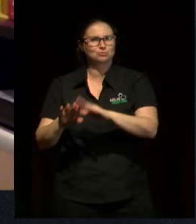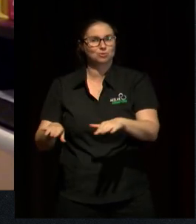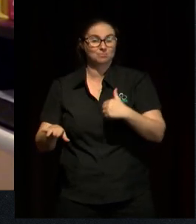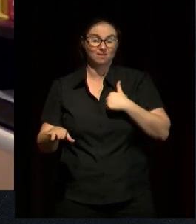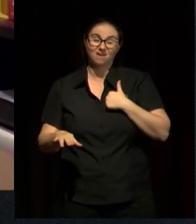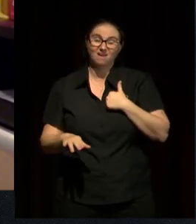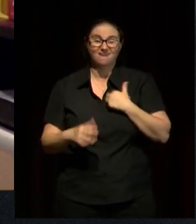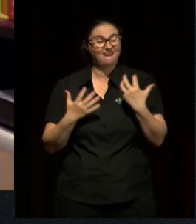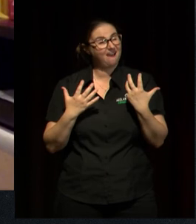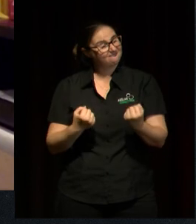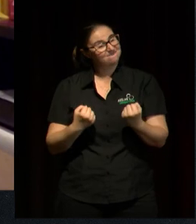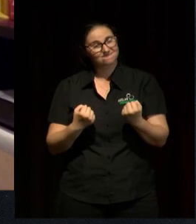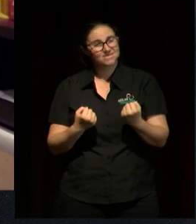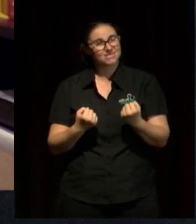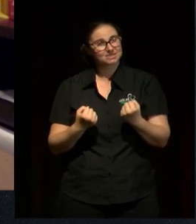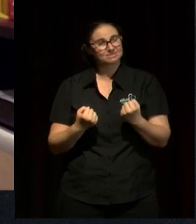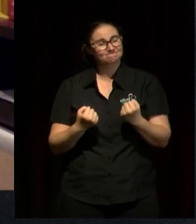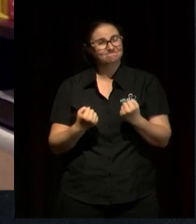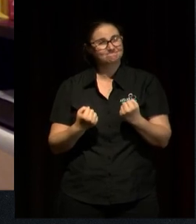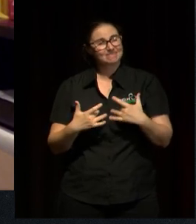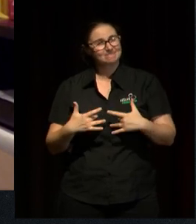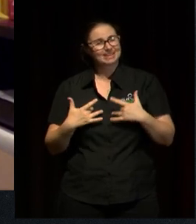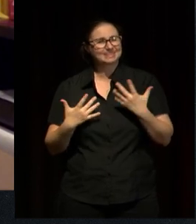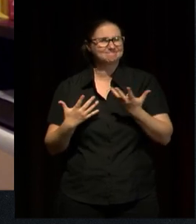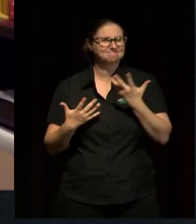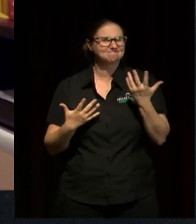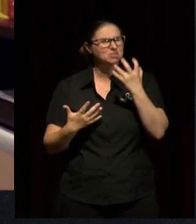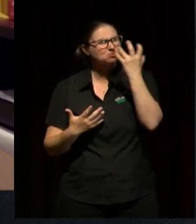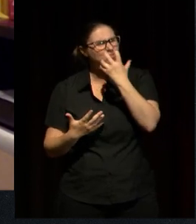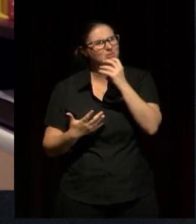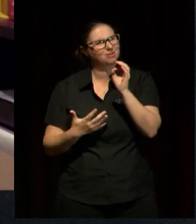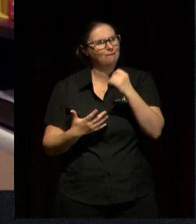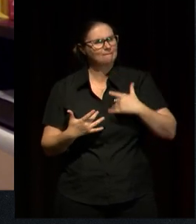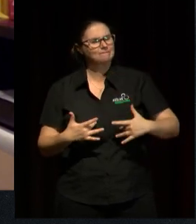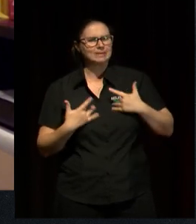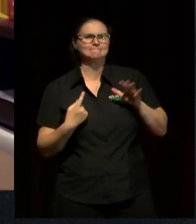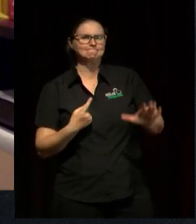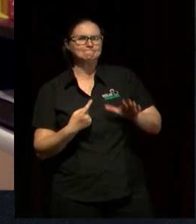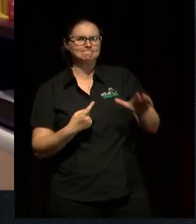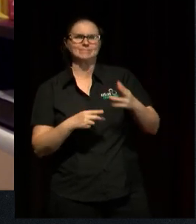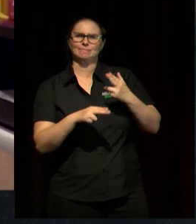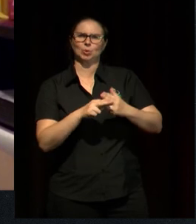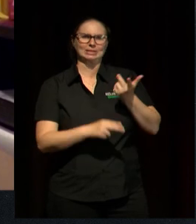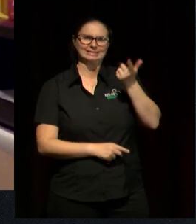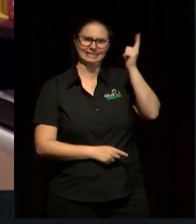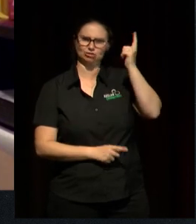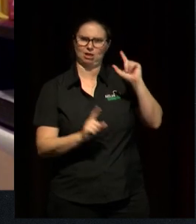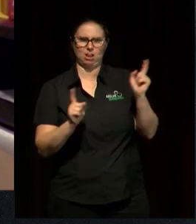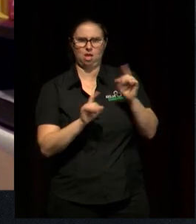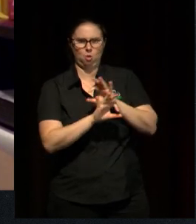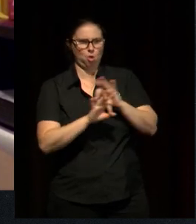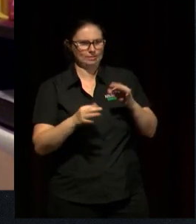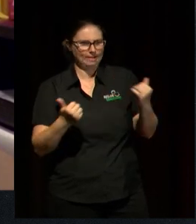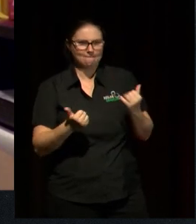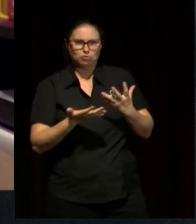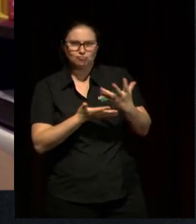very, you know, sorry, is not the best word, empathy for teachers who I feel like aren't well resourced to be able to do